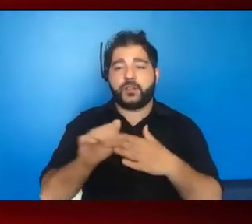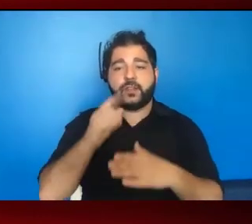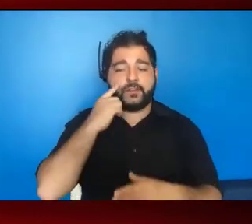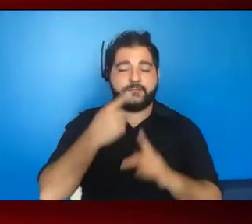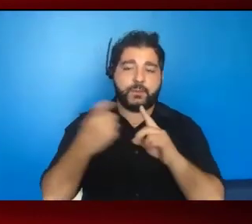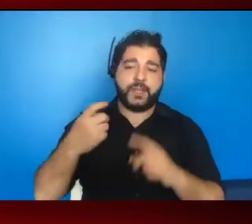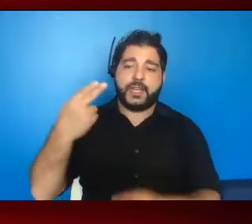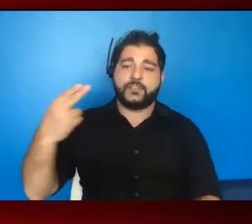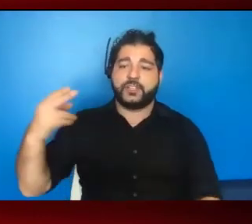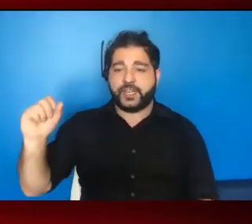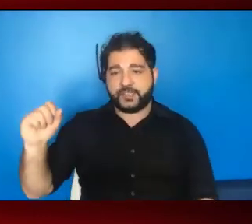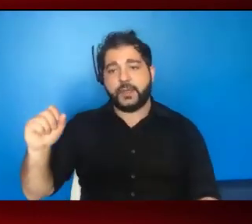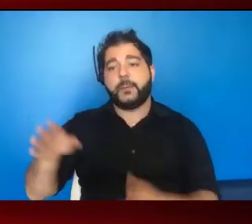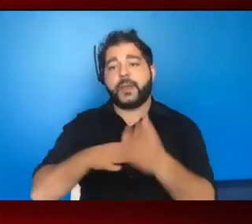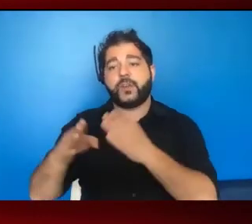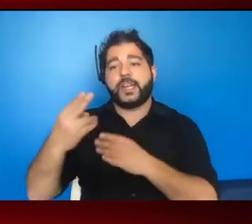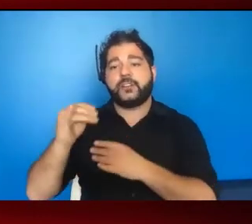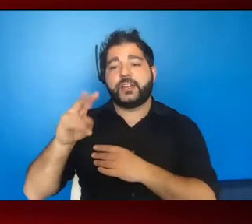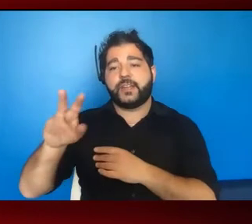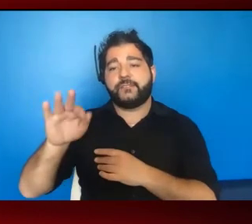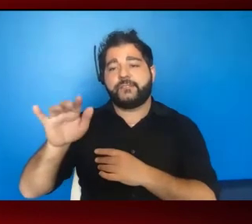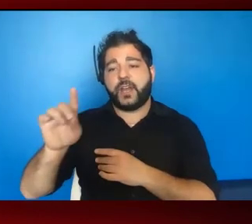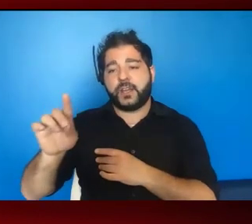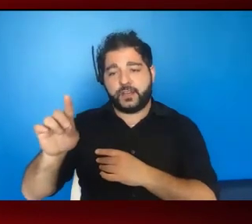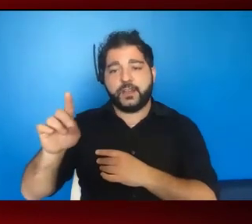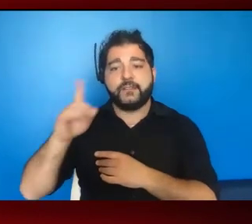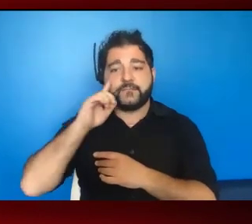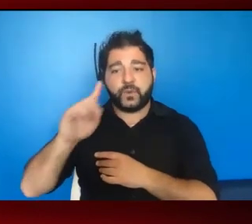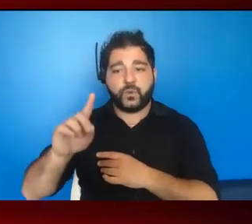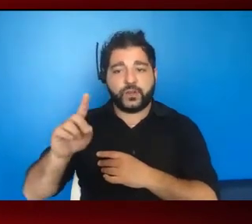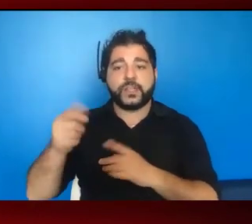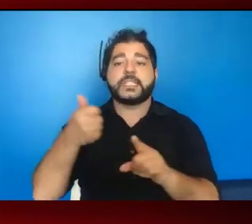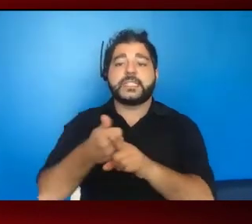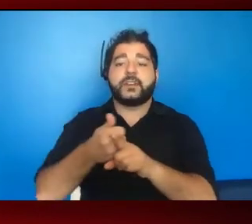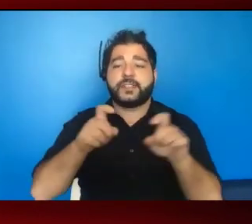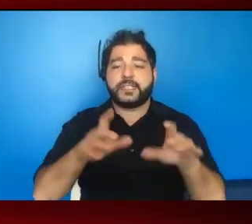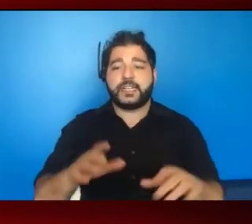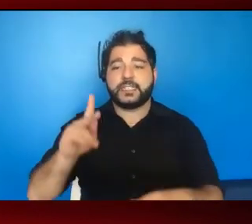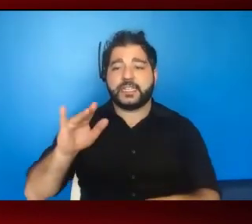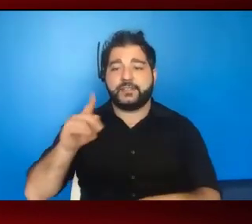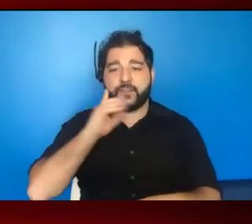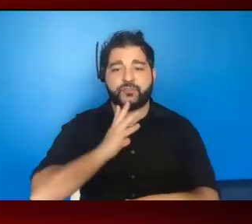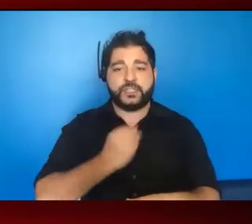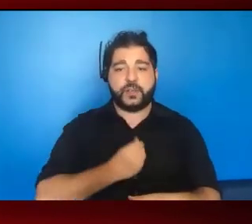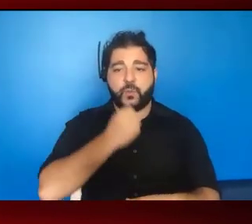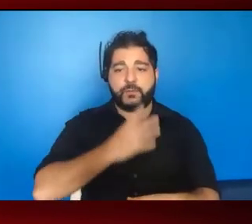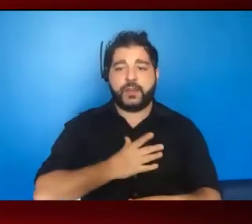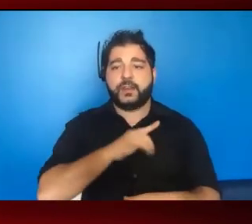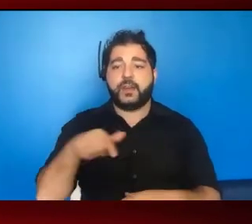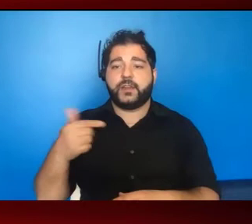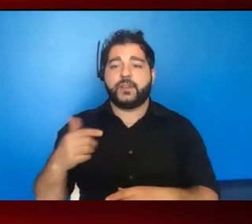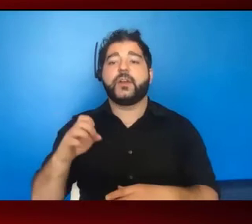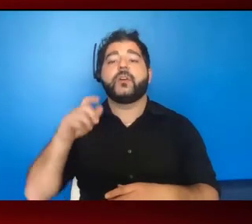Minority HIV AIDS Fund for mass mailing of HIV self-test kits to transgender women and other racial ethnic